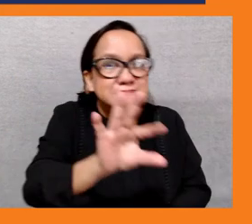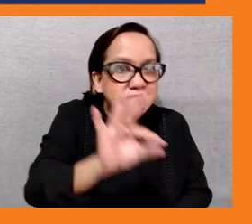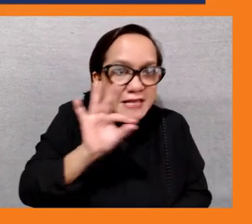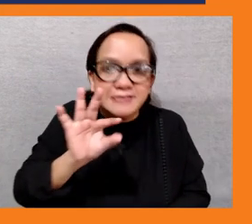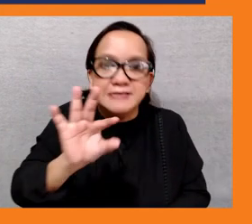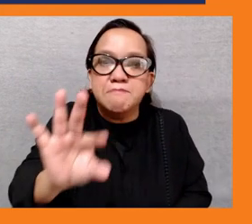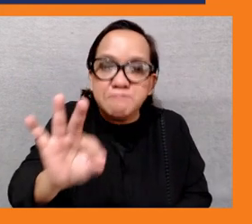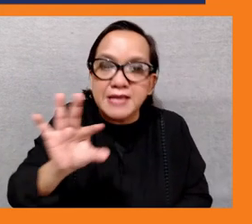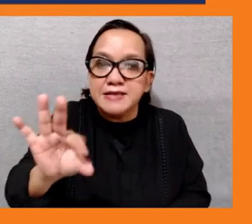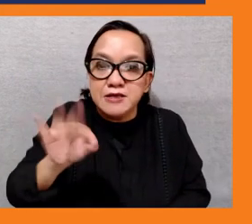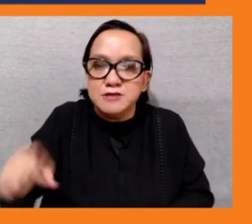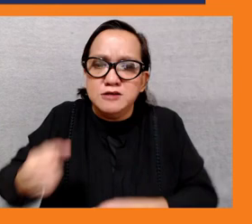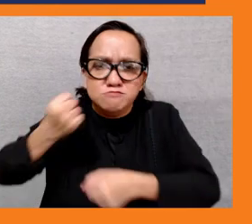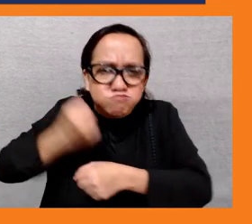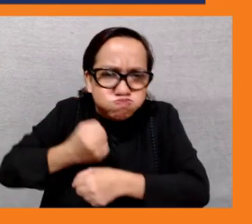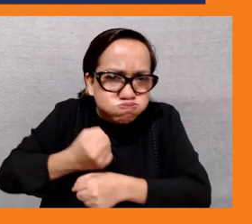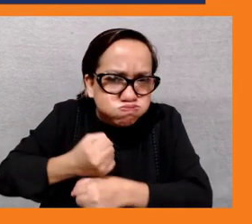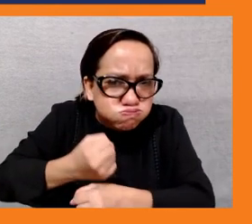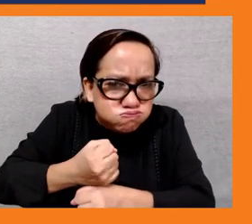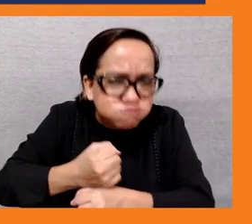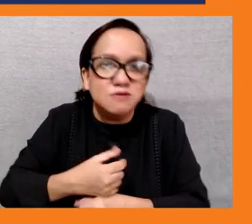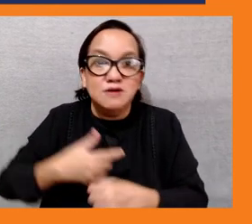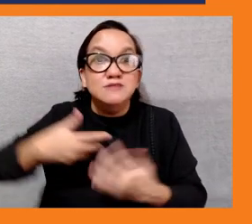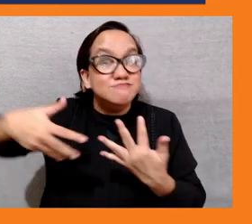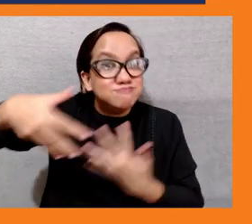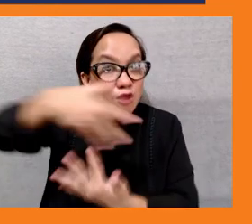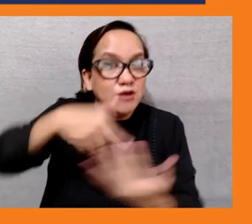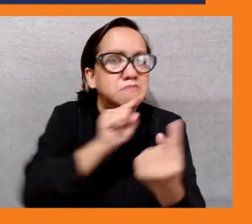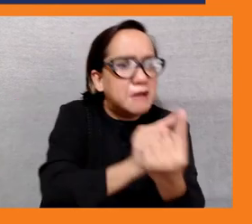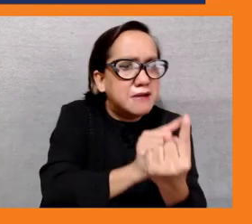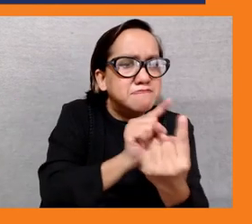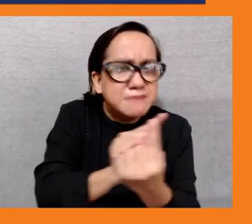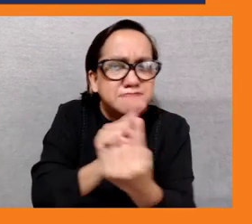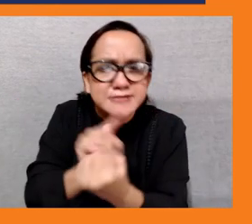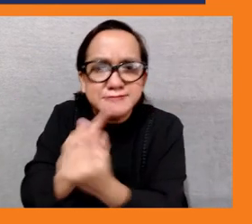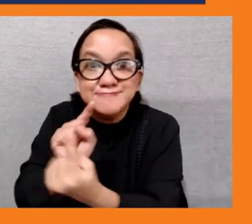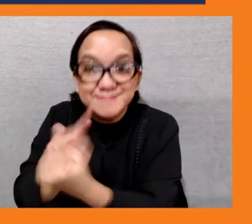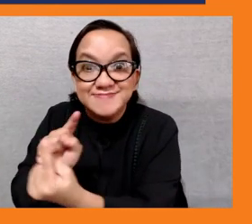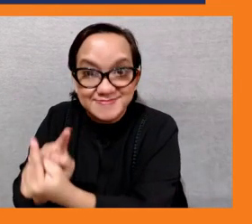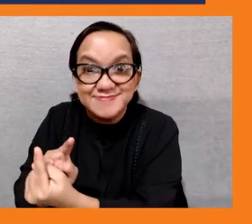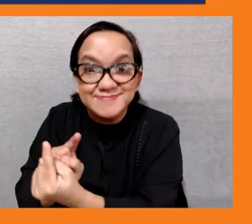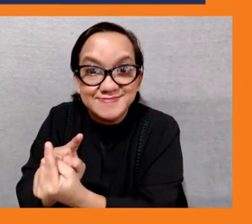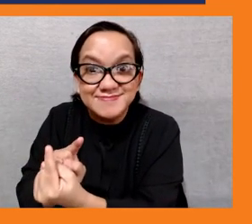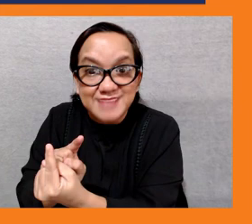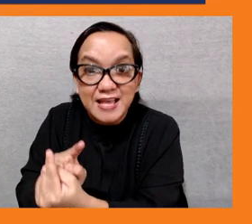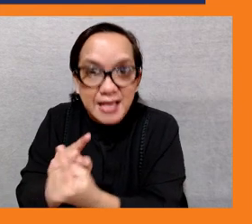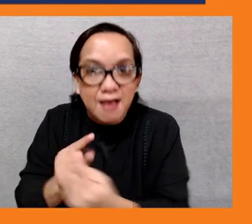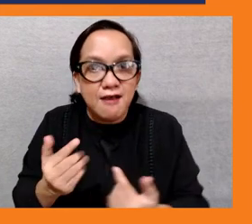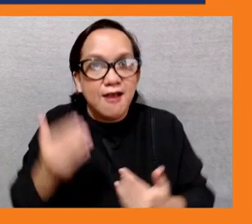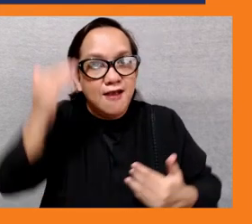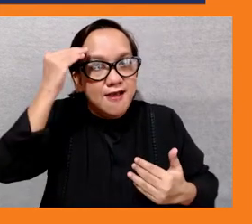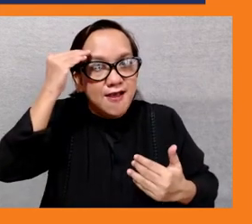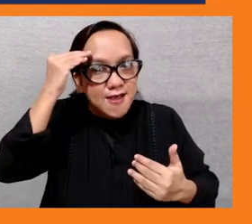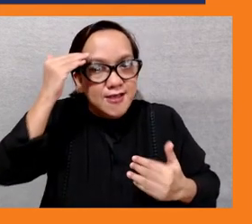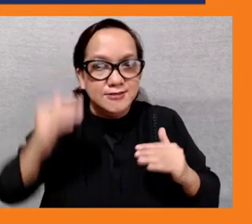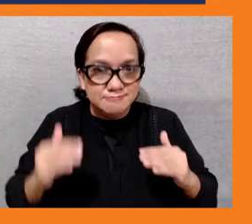training so they tried to reach out to us and like when are you guys going to do the next trainings or the next activities because we would like to participate